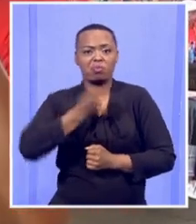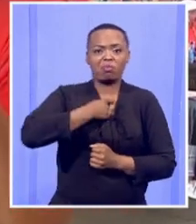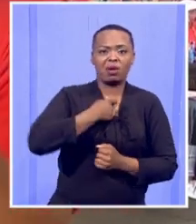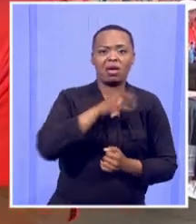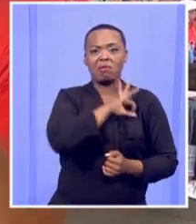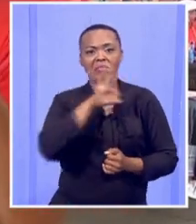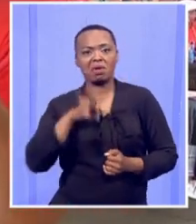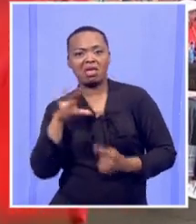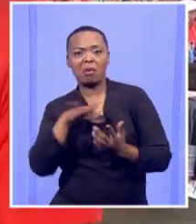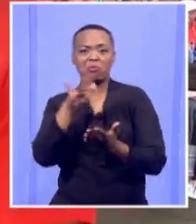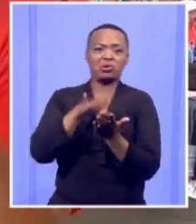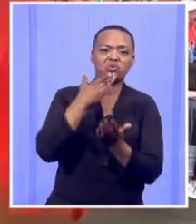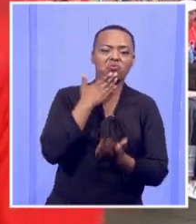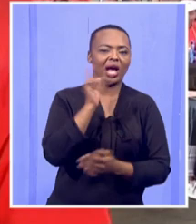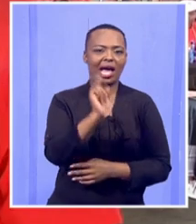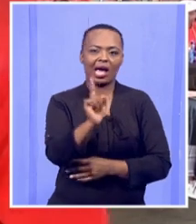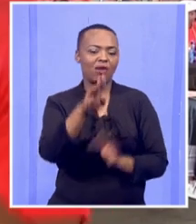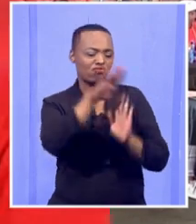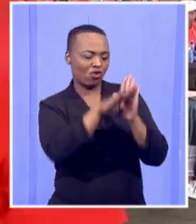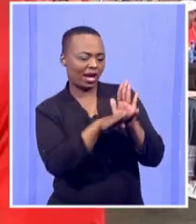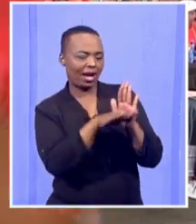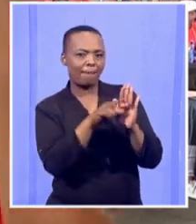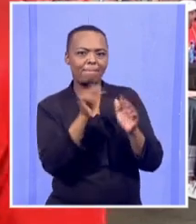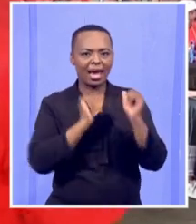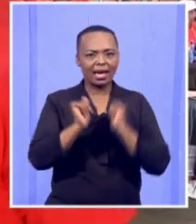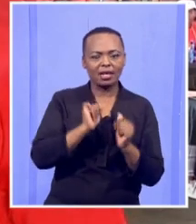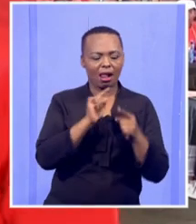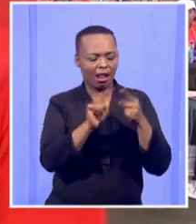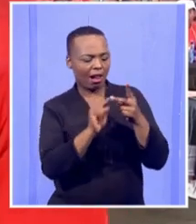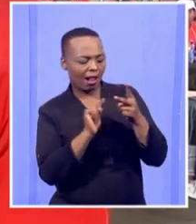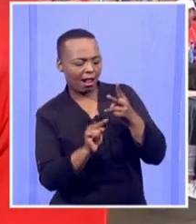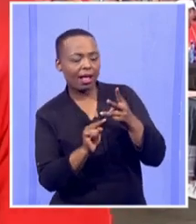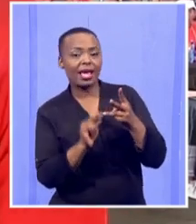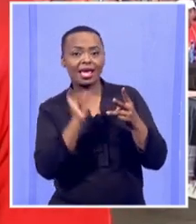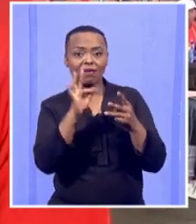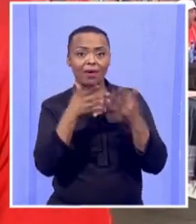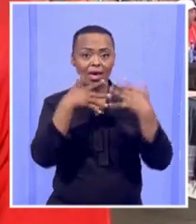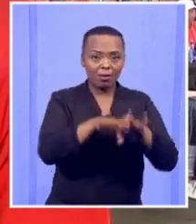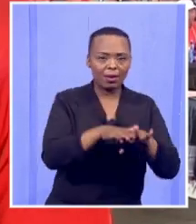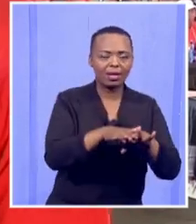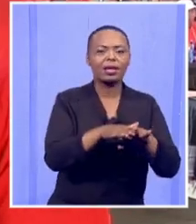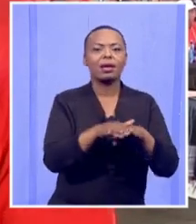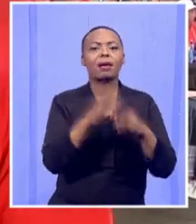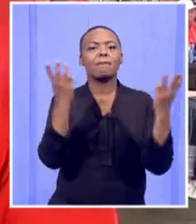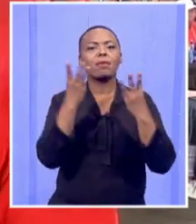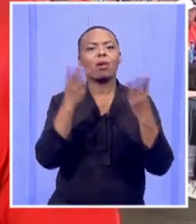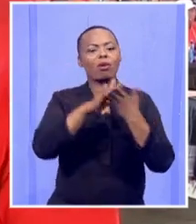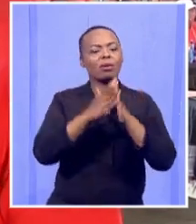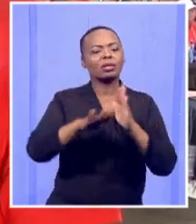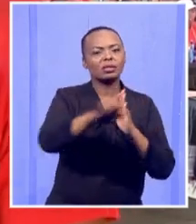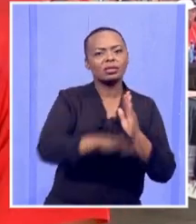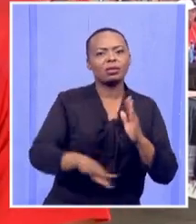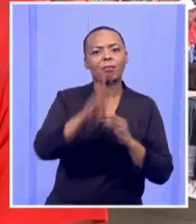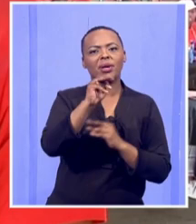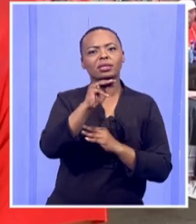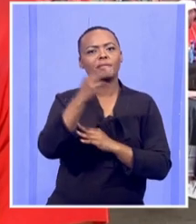program of action that we think if we can implement it, people of Metzimahulu will get necessary